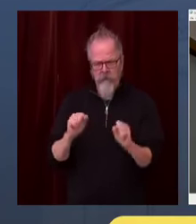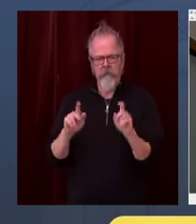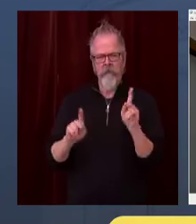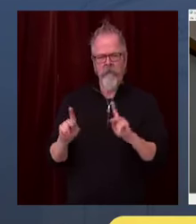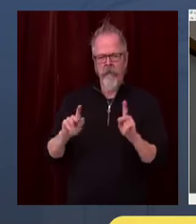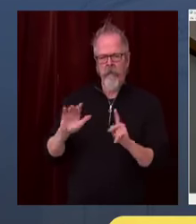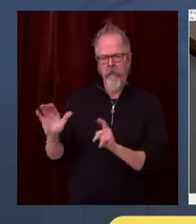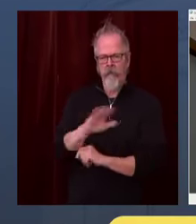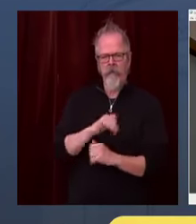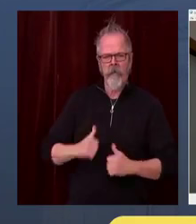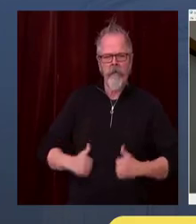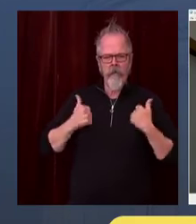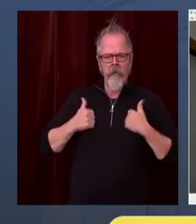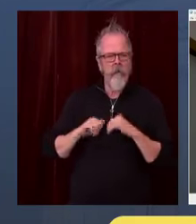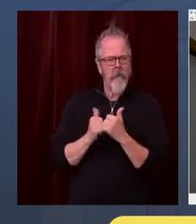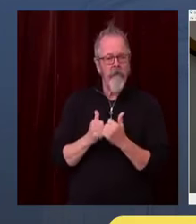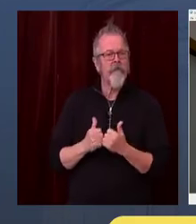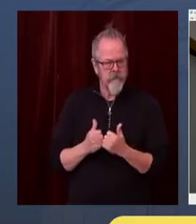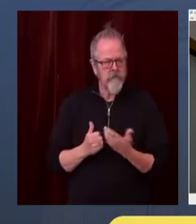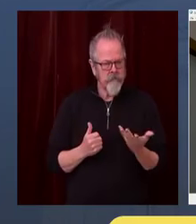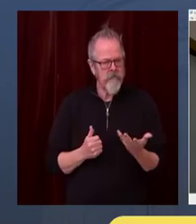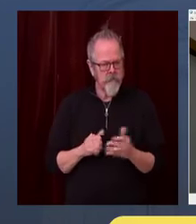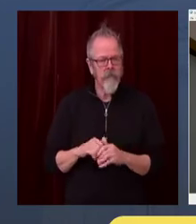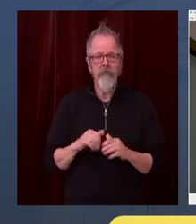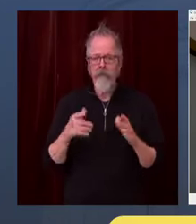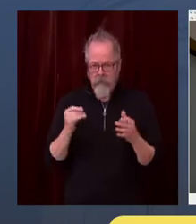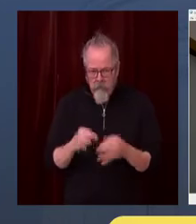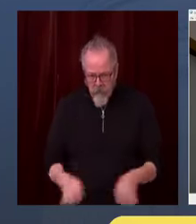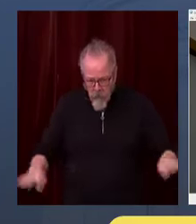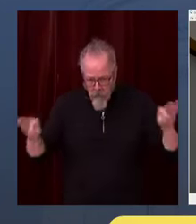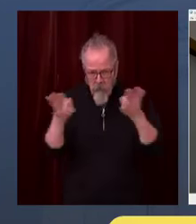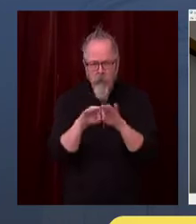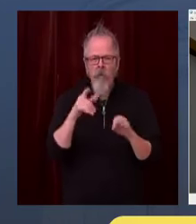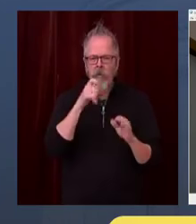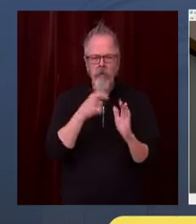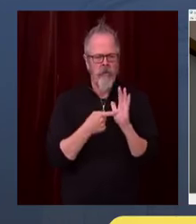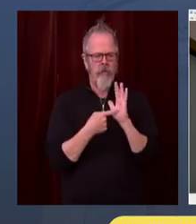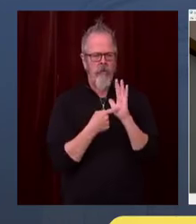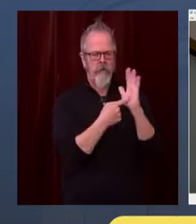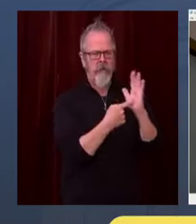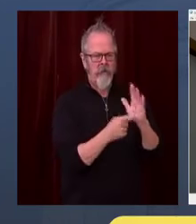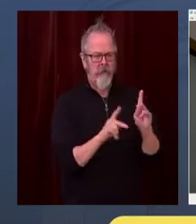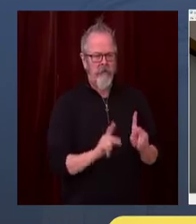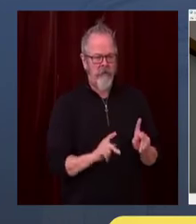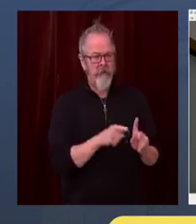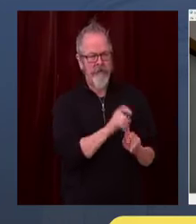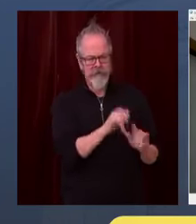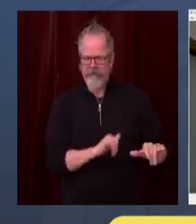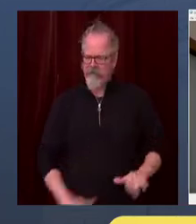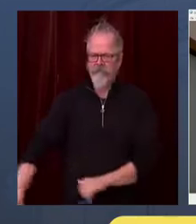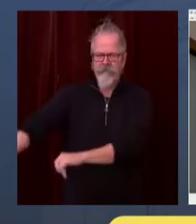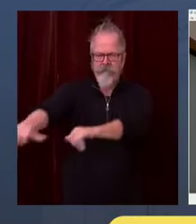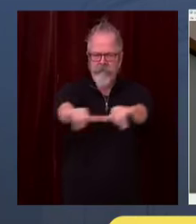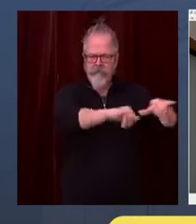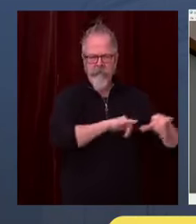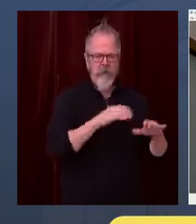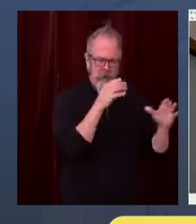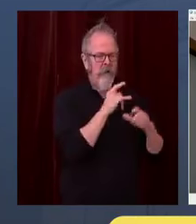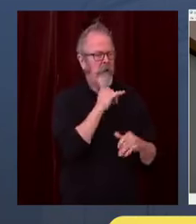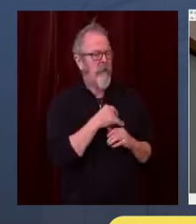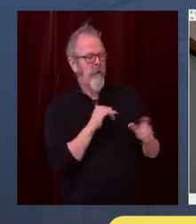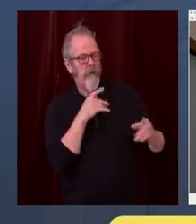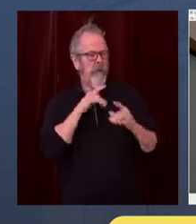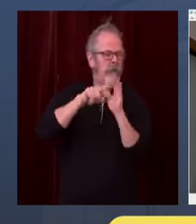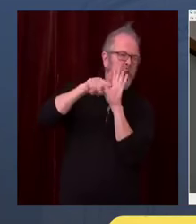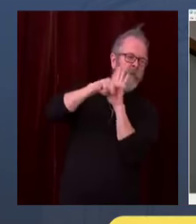how devastating this virus has been for so many families, so many businesses, and so many workers. And